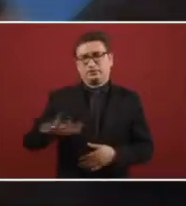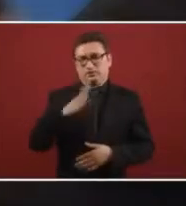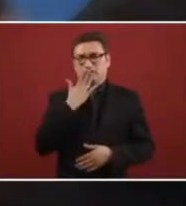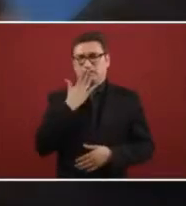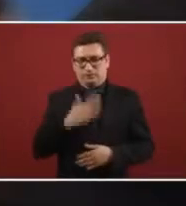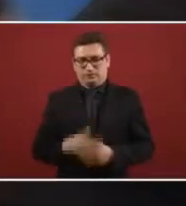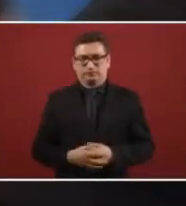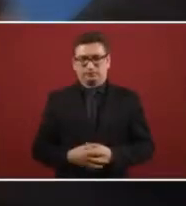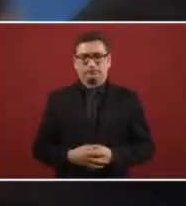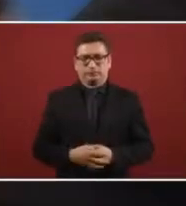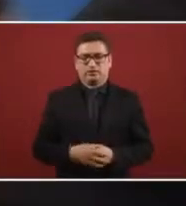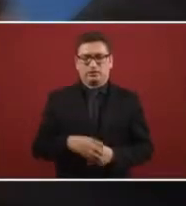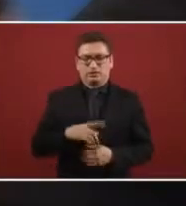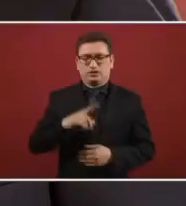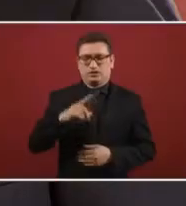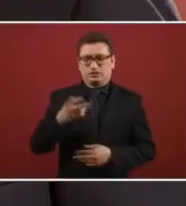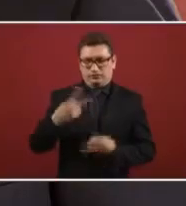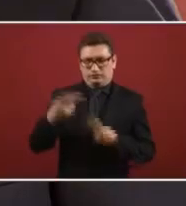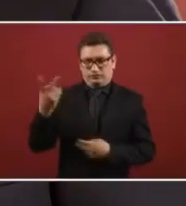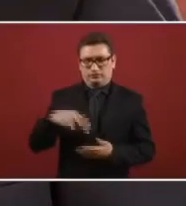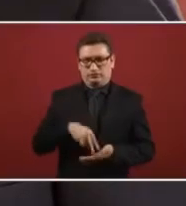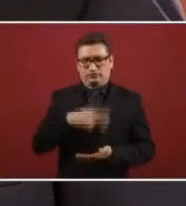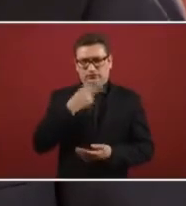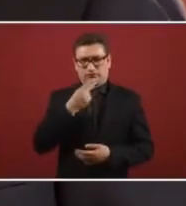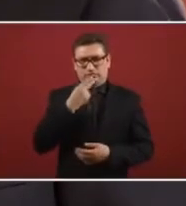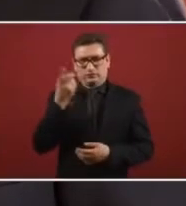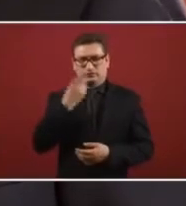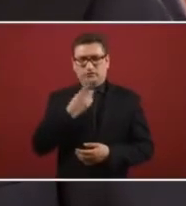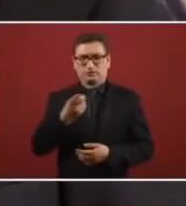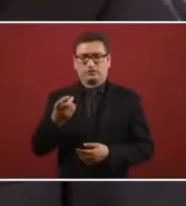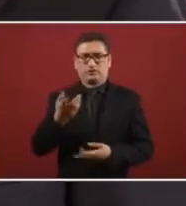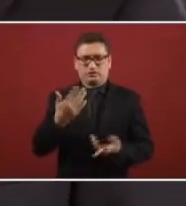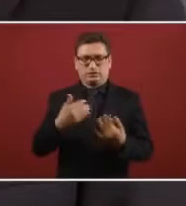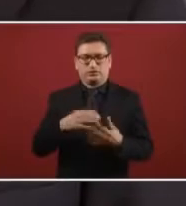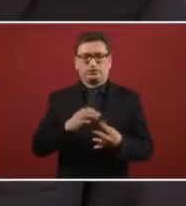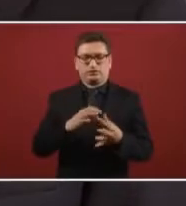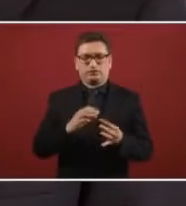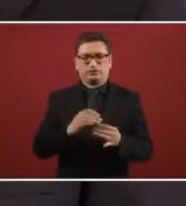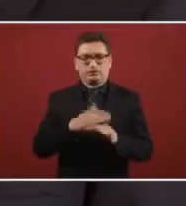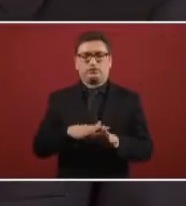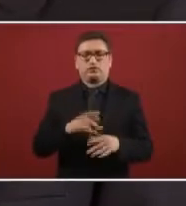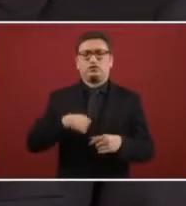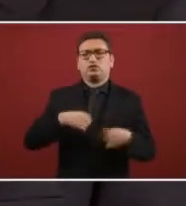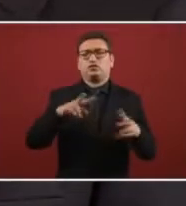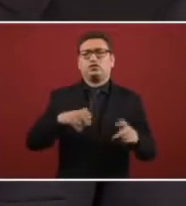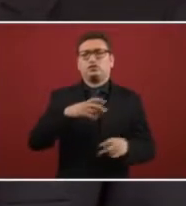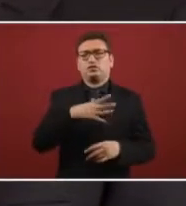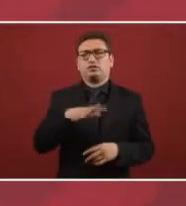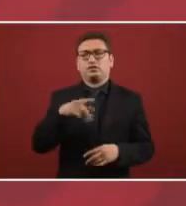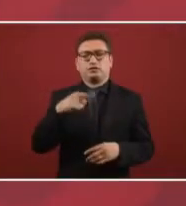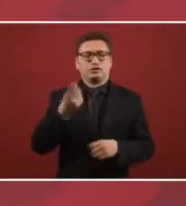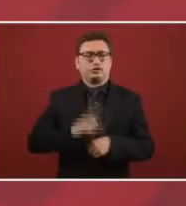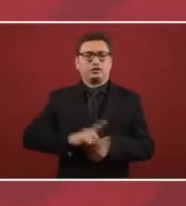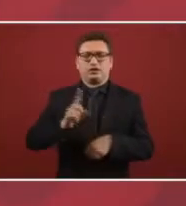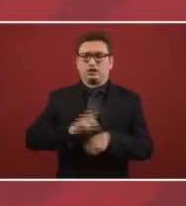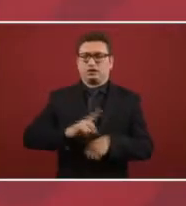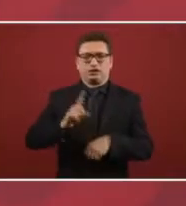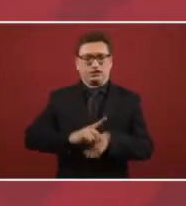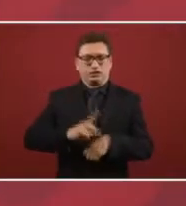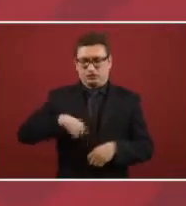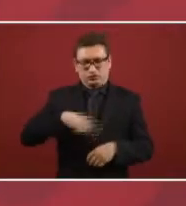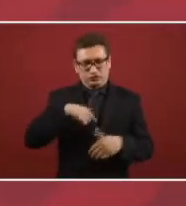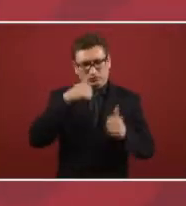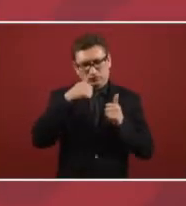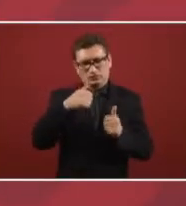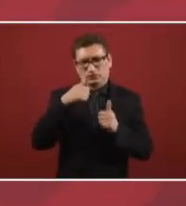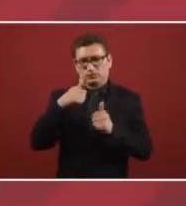violence in Sonora. We will help ask him to give us this information. I, in general, every